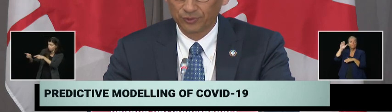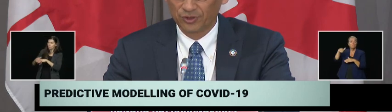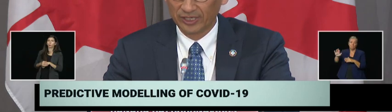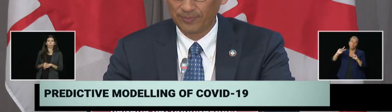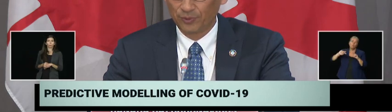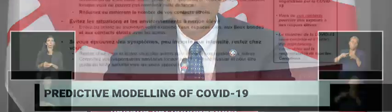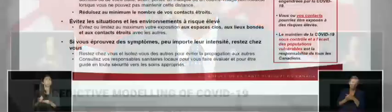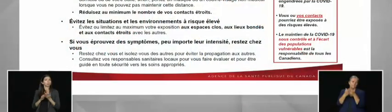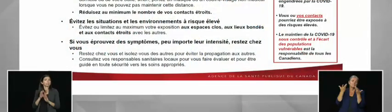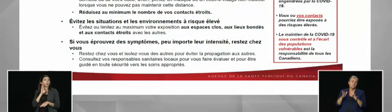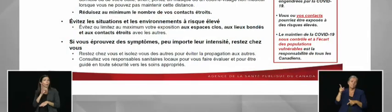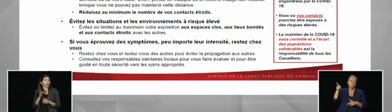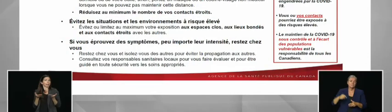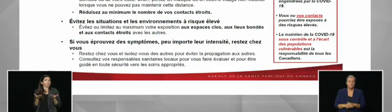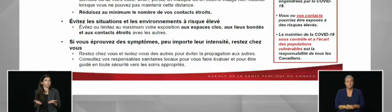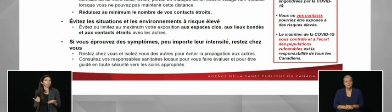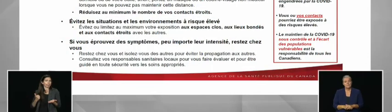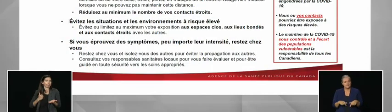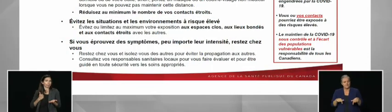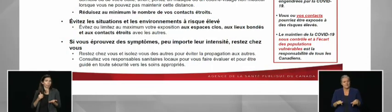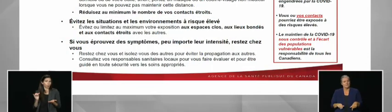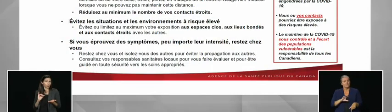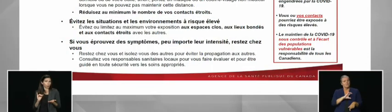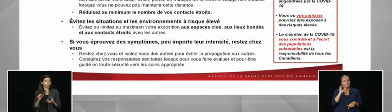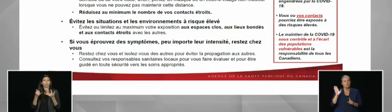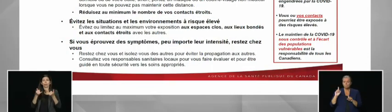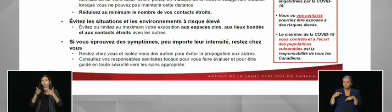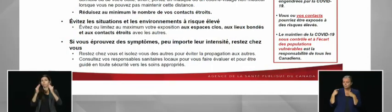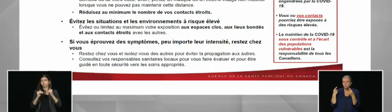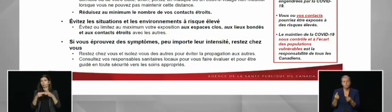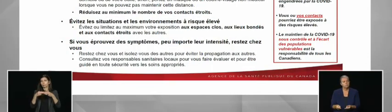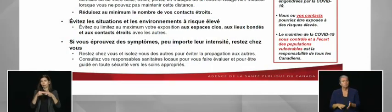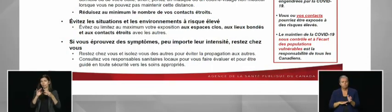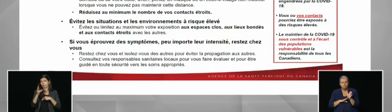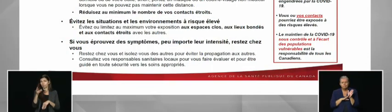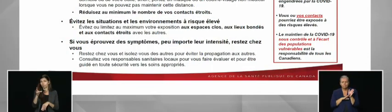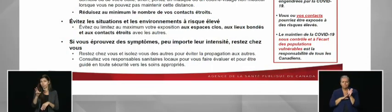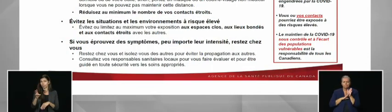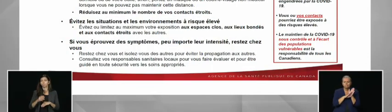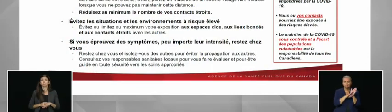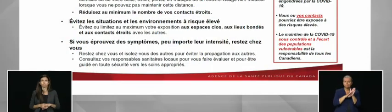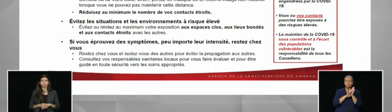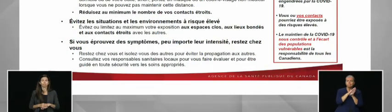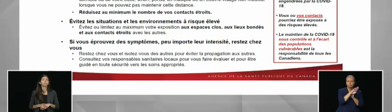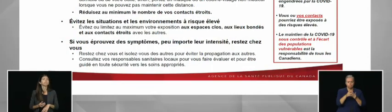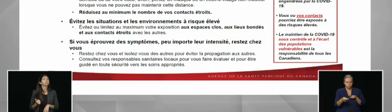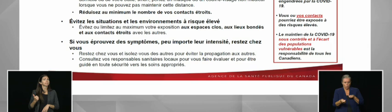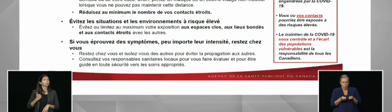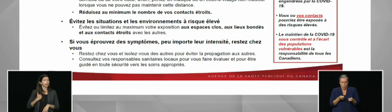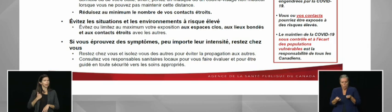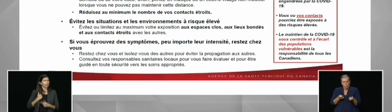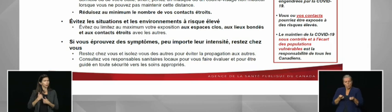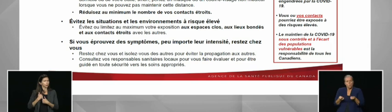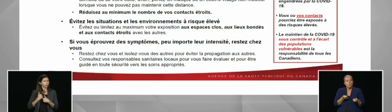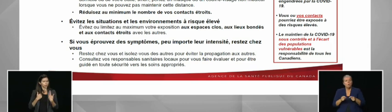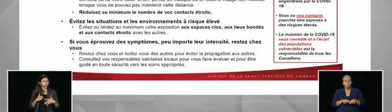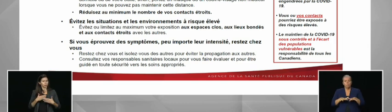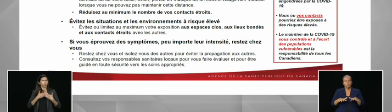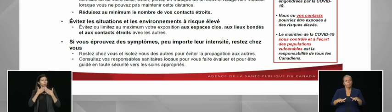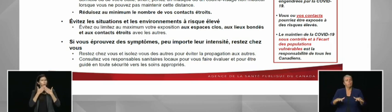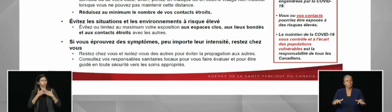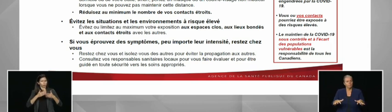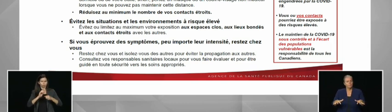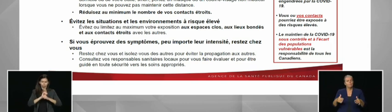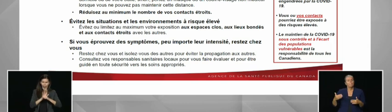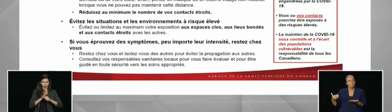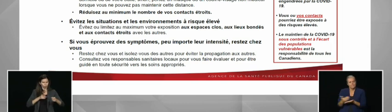'importants progrès pour arriver à maîtriser l'épidémie, notamment grâce à l'engagement des Canadiens à respecter les pratiques